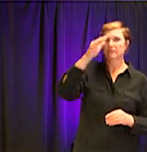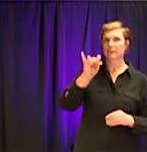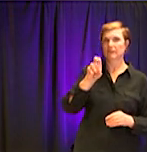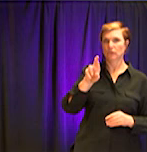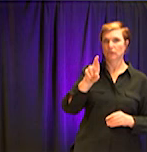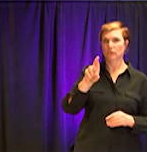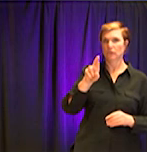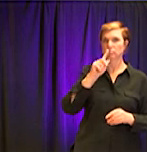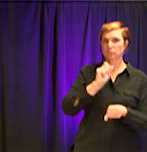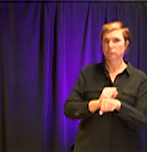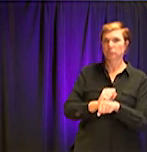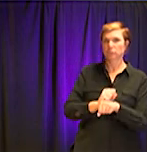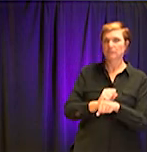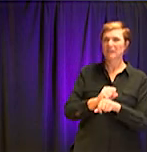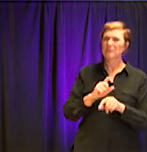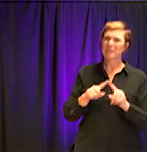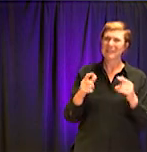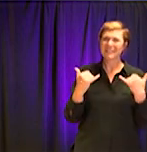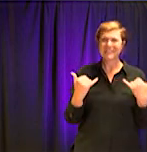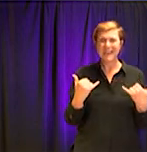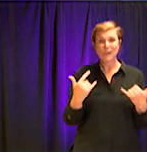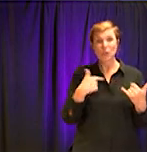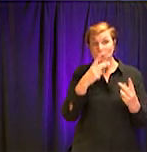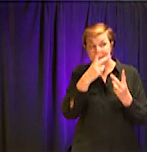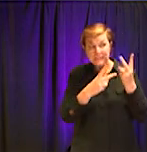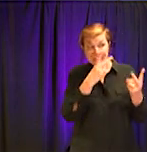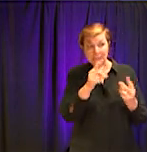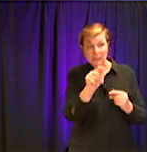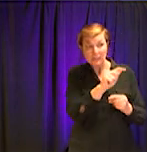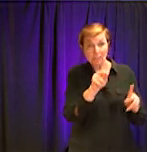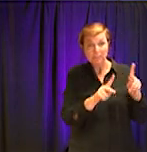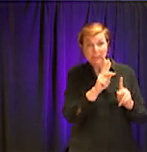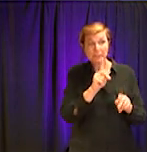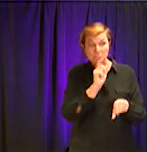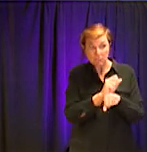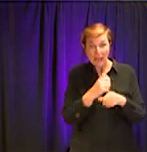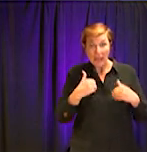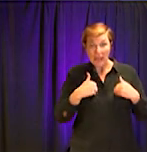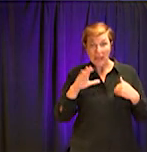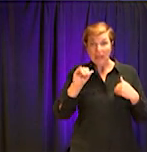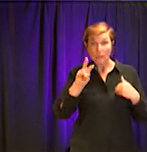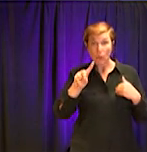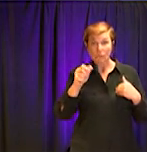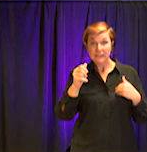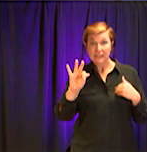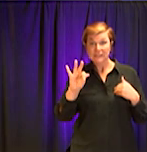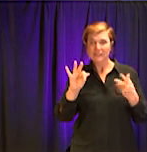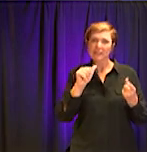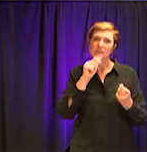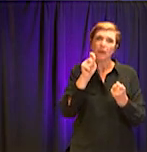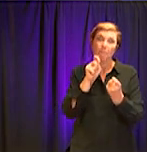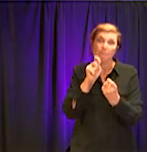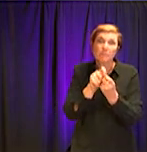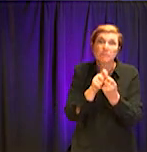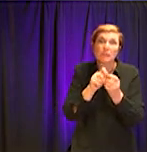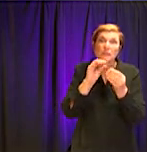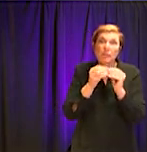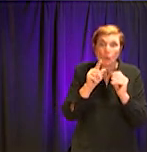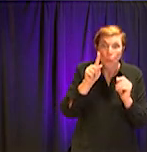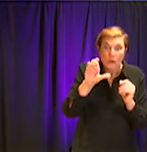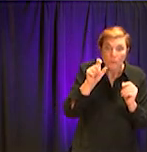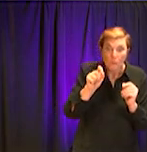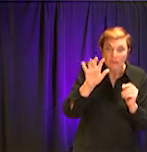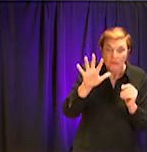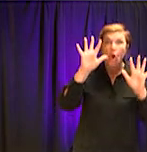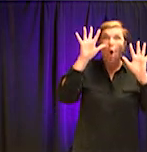more about the presentation of COVID-19, um, there's no one that would tell you that you must have a fever of 100.5 to be